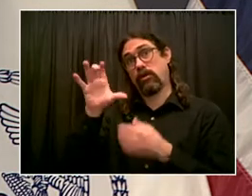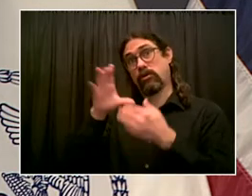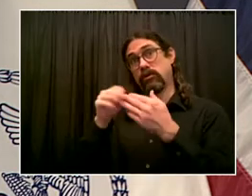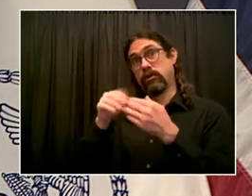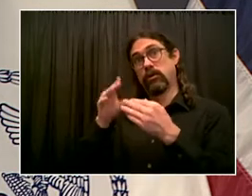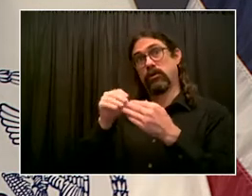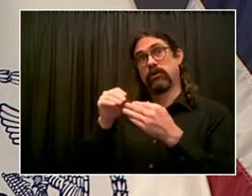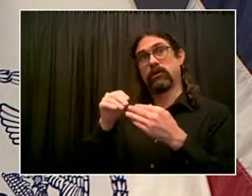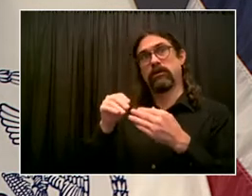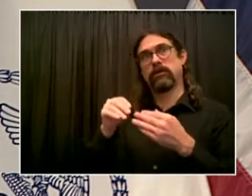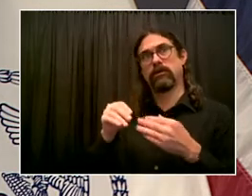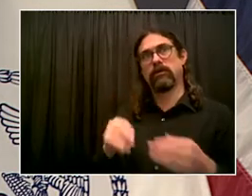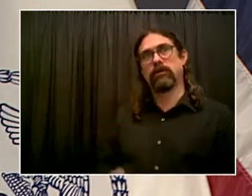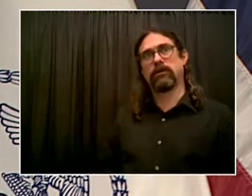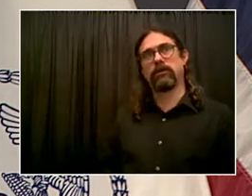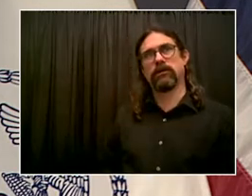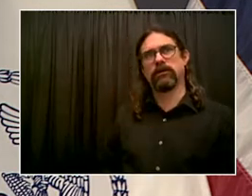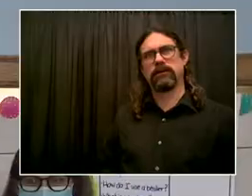us how it's been.